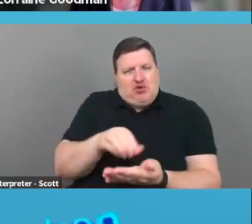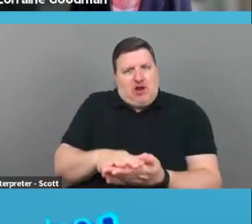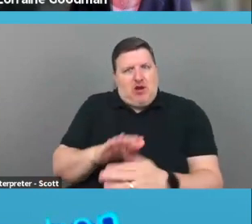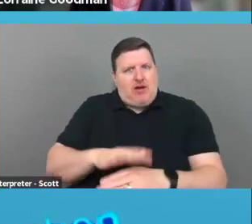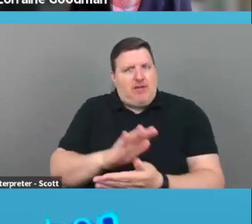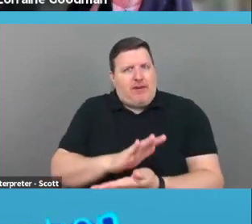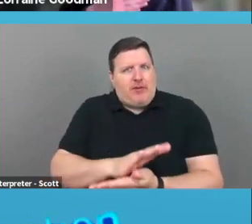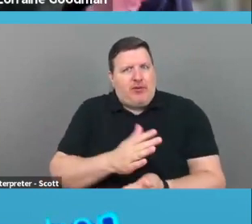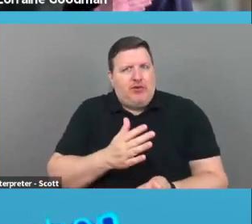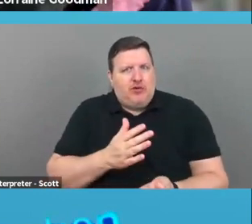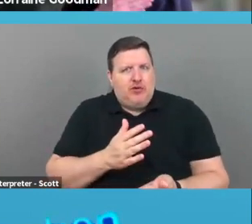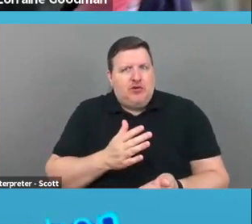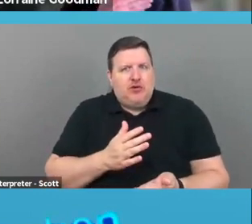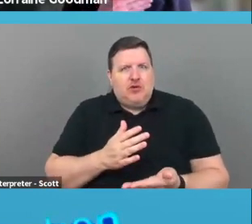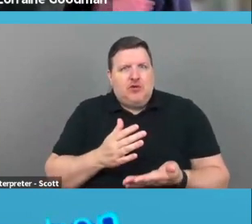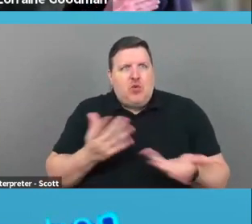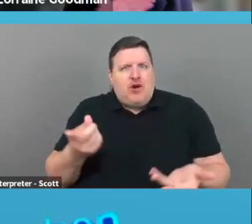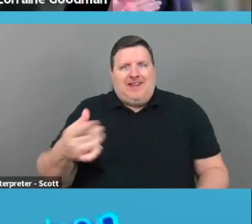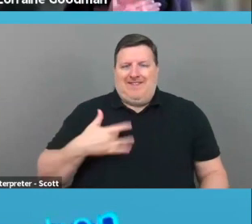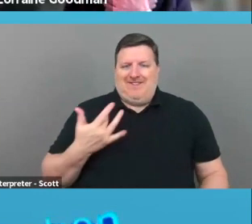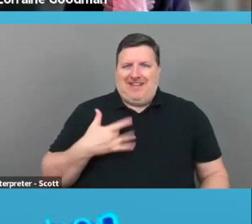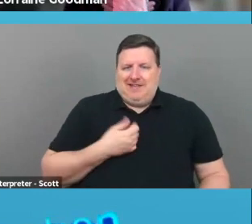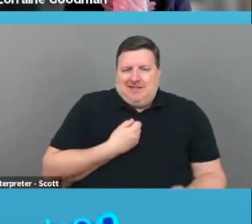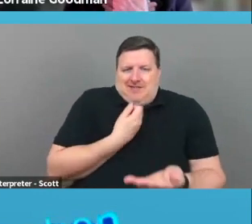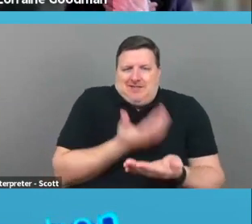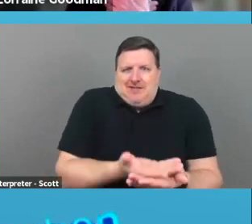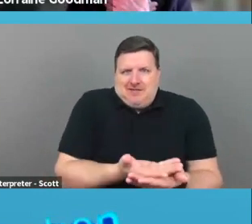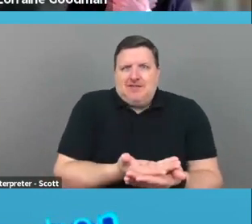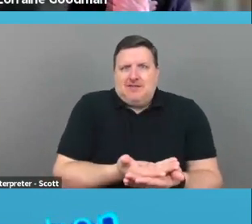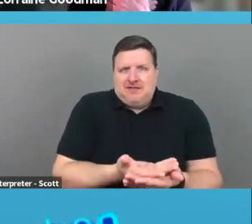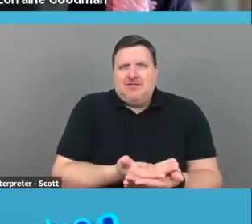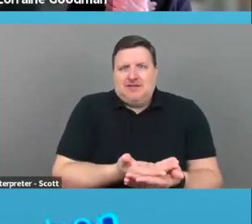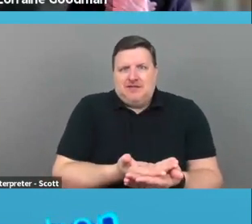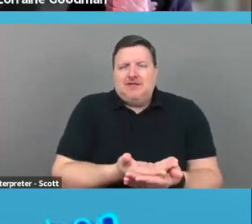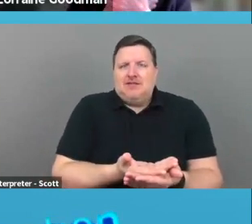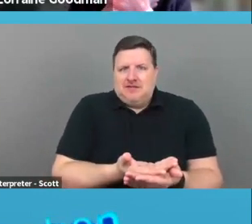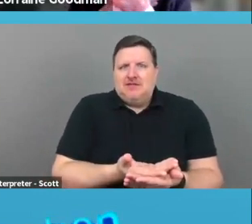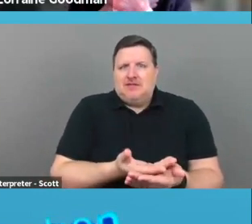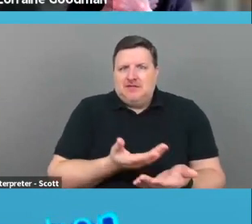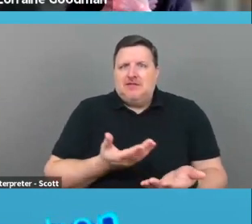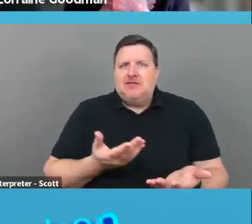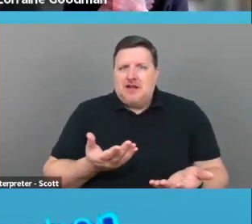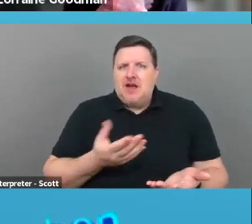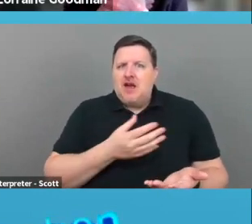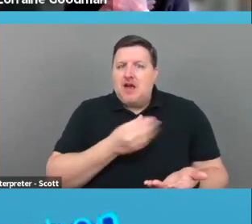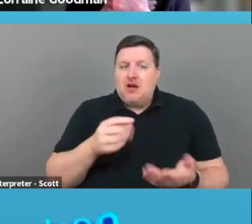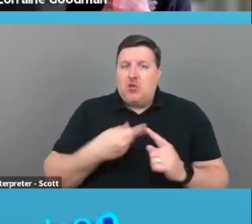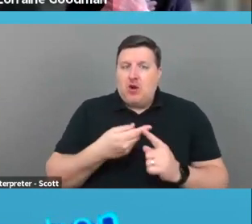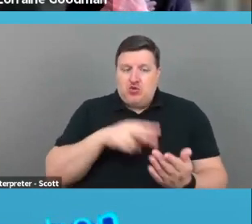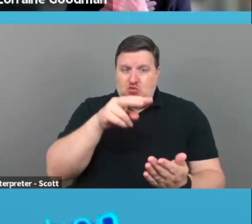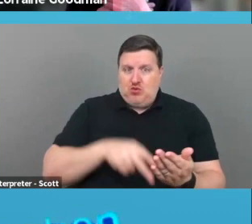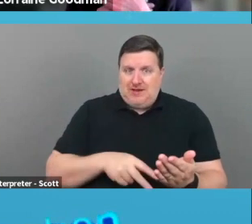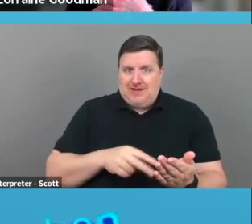what he feels from here, from his heart. And when you read